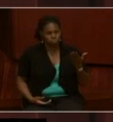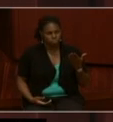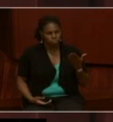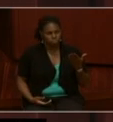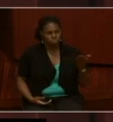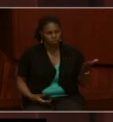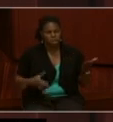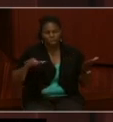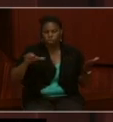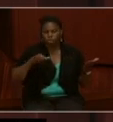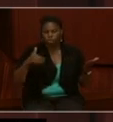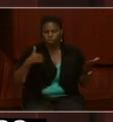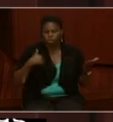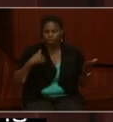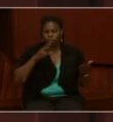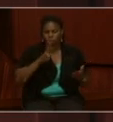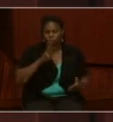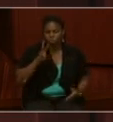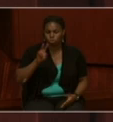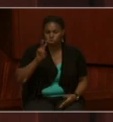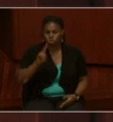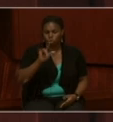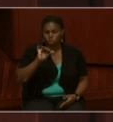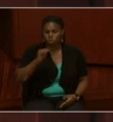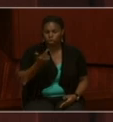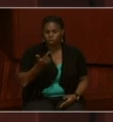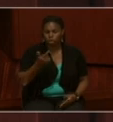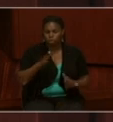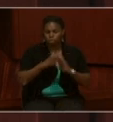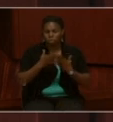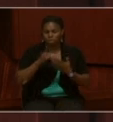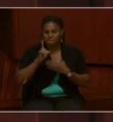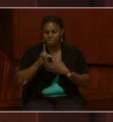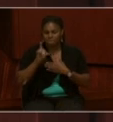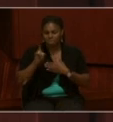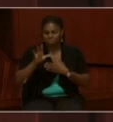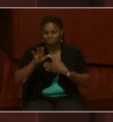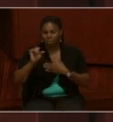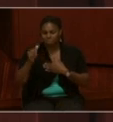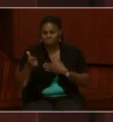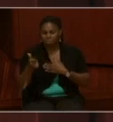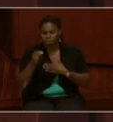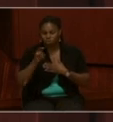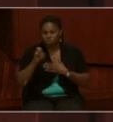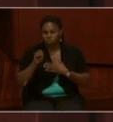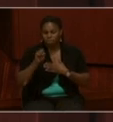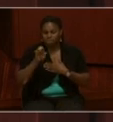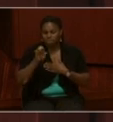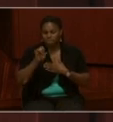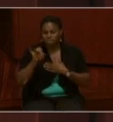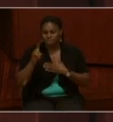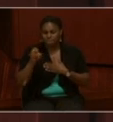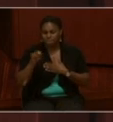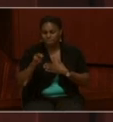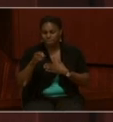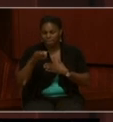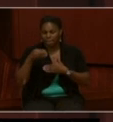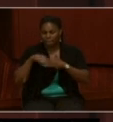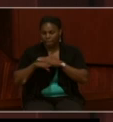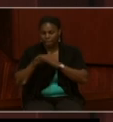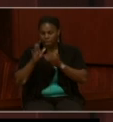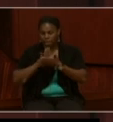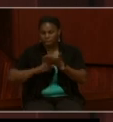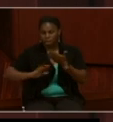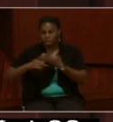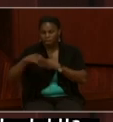Do you have the World War II logbook of the DD-510 USS Eaton at College Park? And we